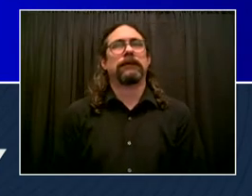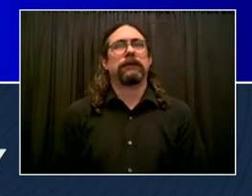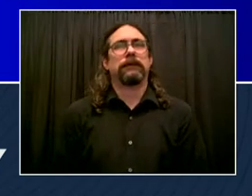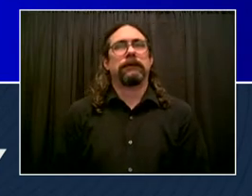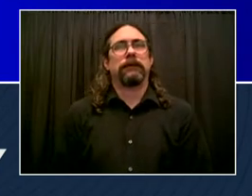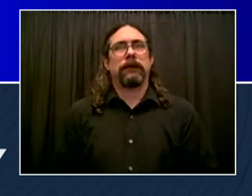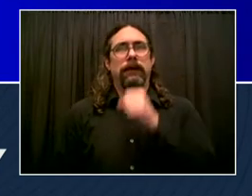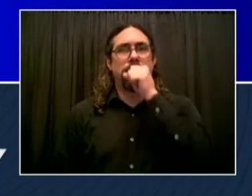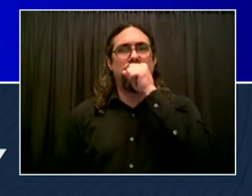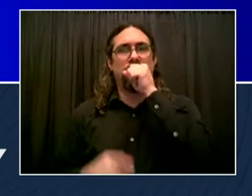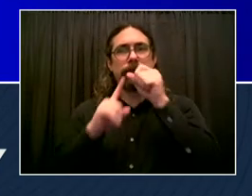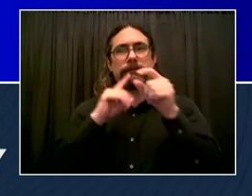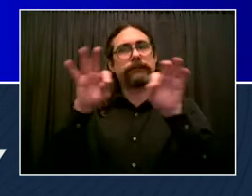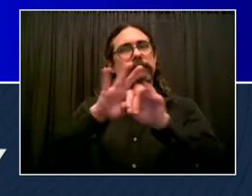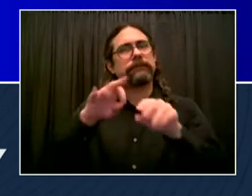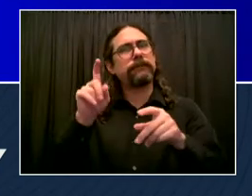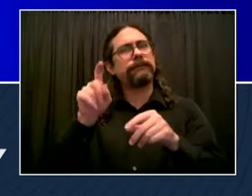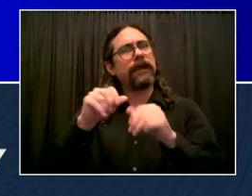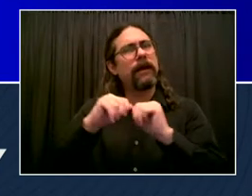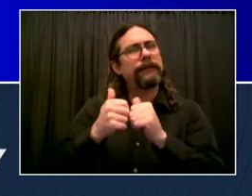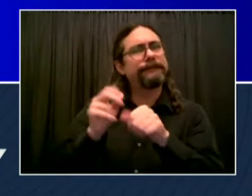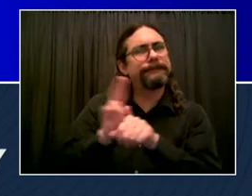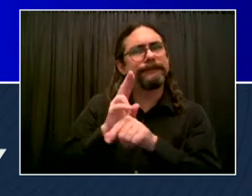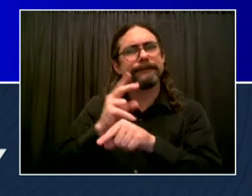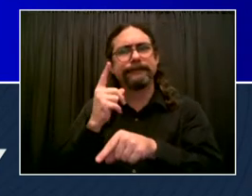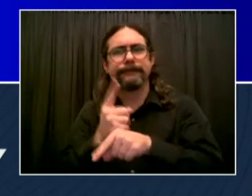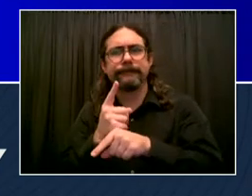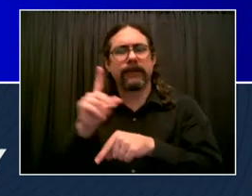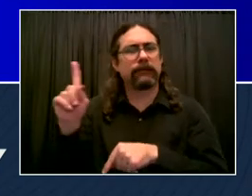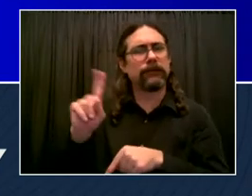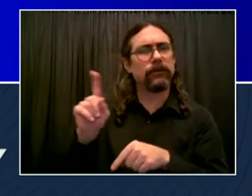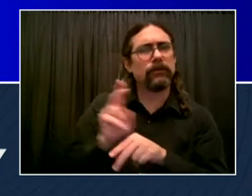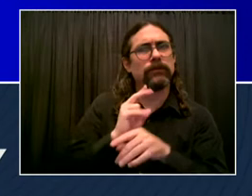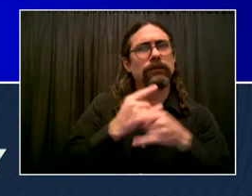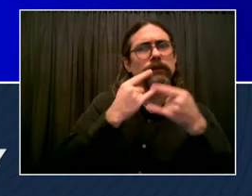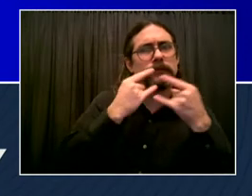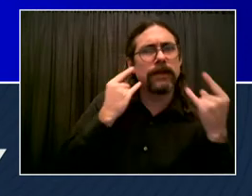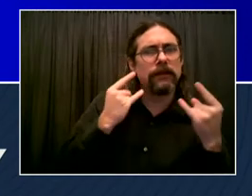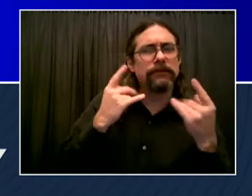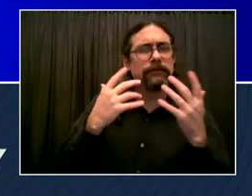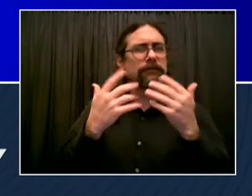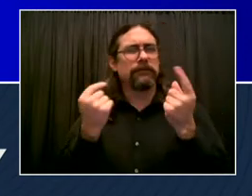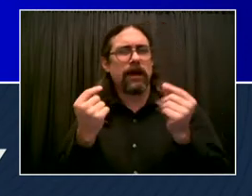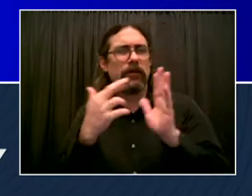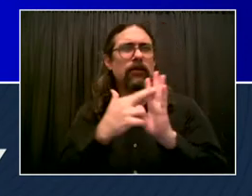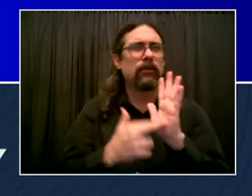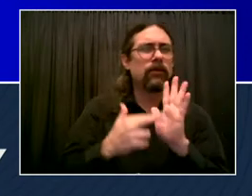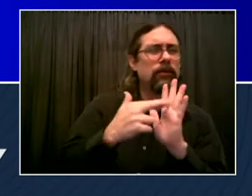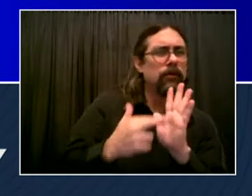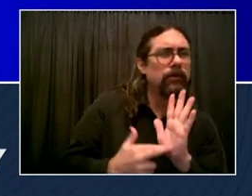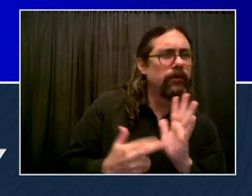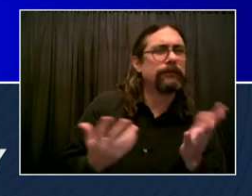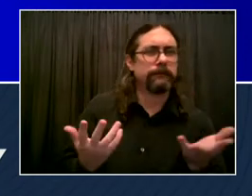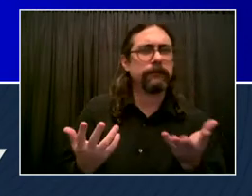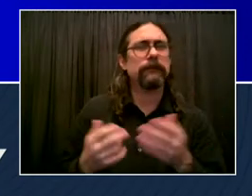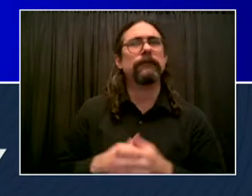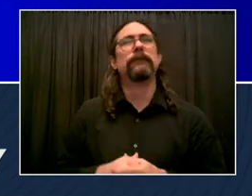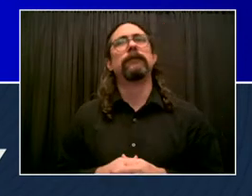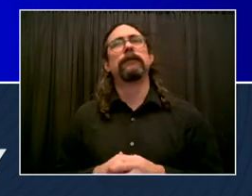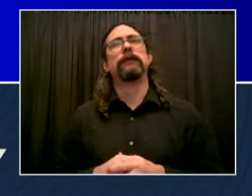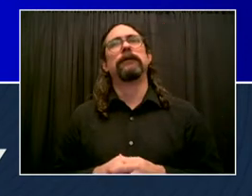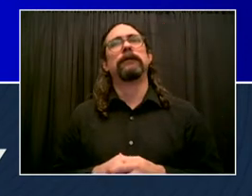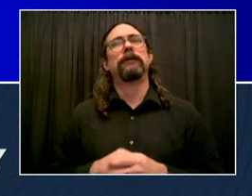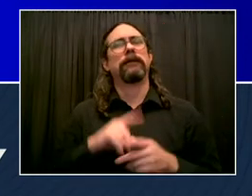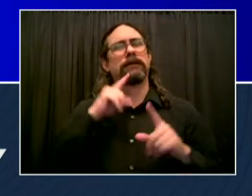will lead the way of keeping the public informed with each and every new development. But what we are saying clear as a bell today is what has